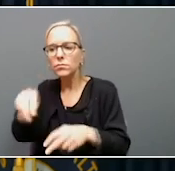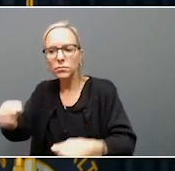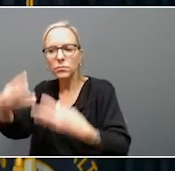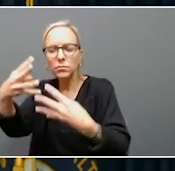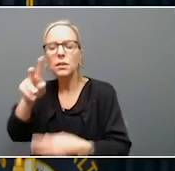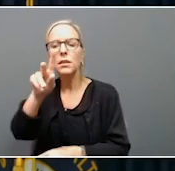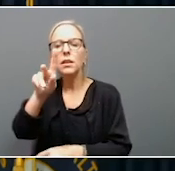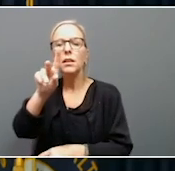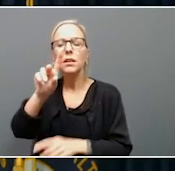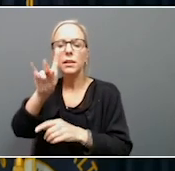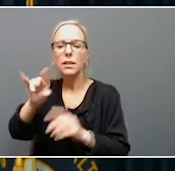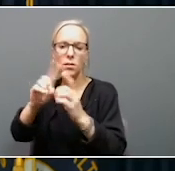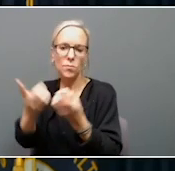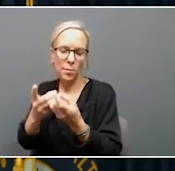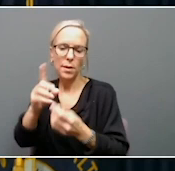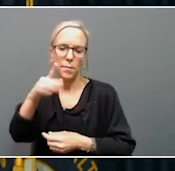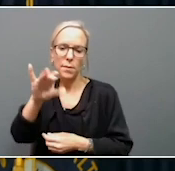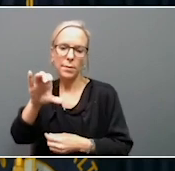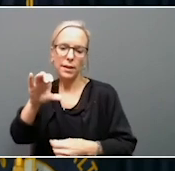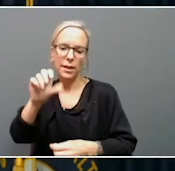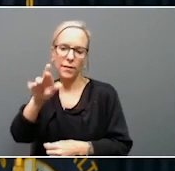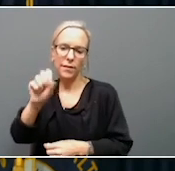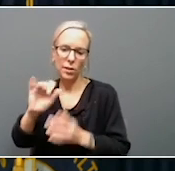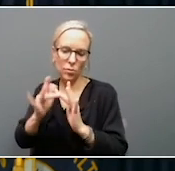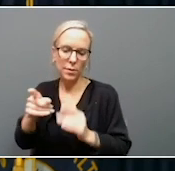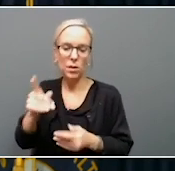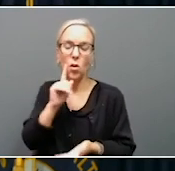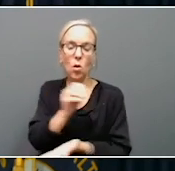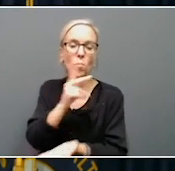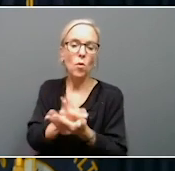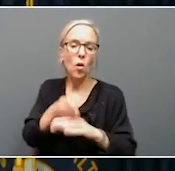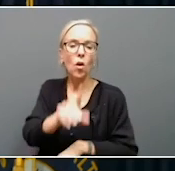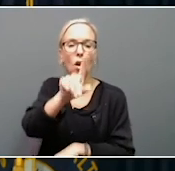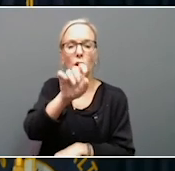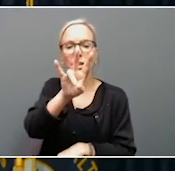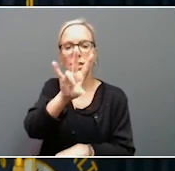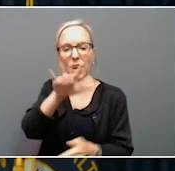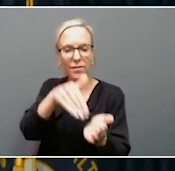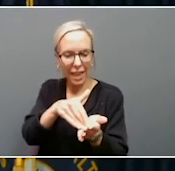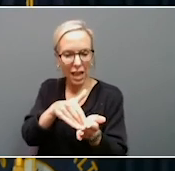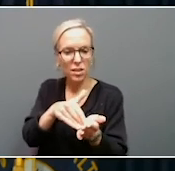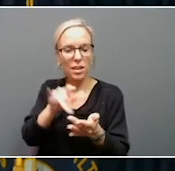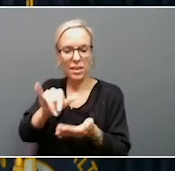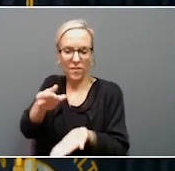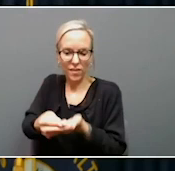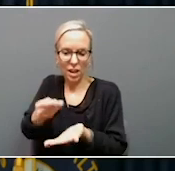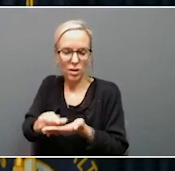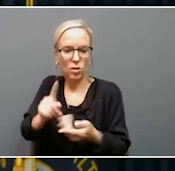Today, we get to announce that the fund has recently approved over $175,000 to support our heroic veterans.